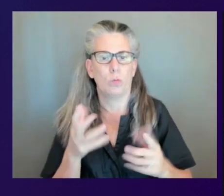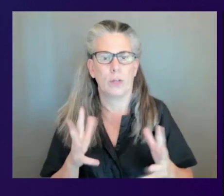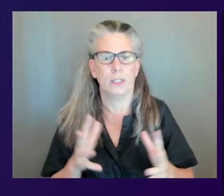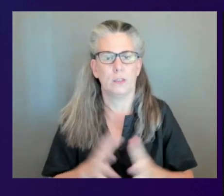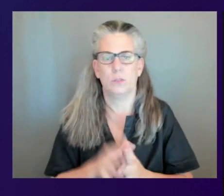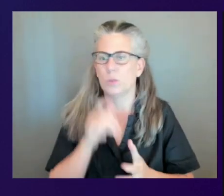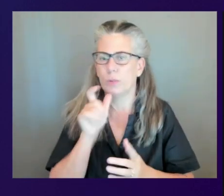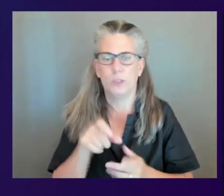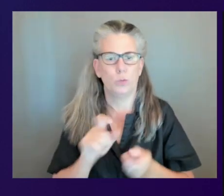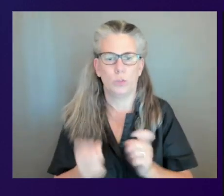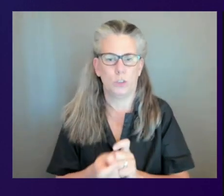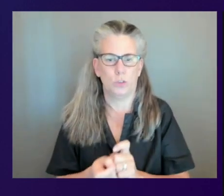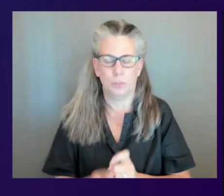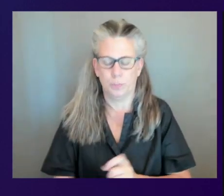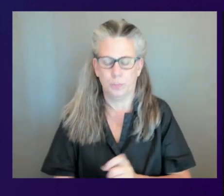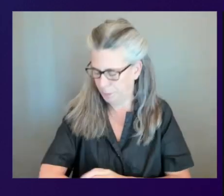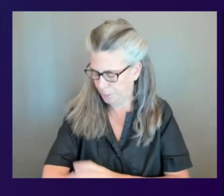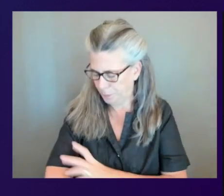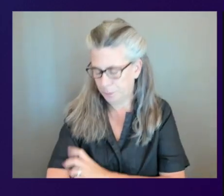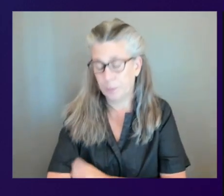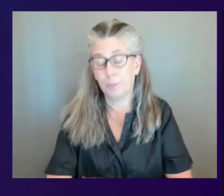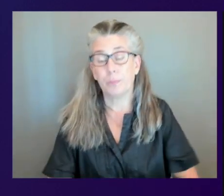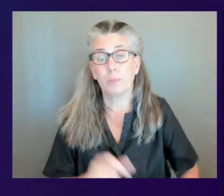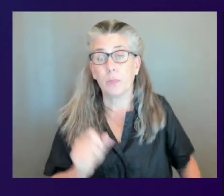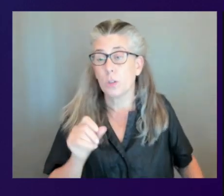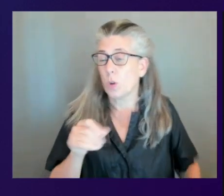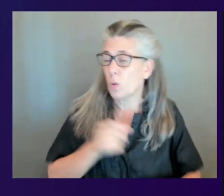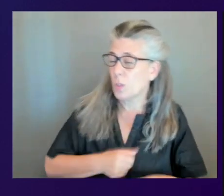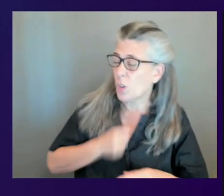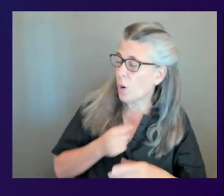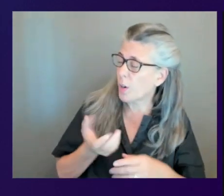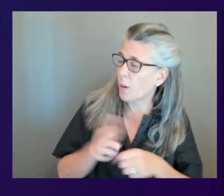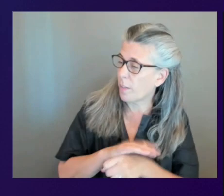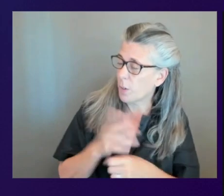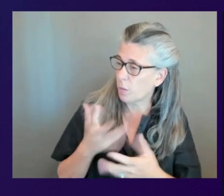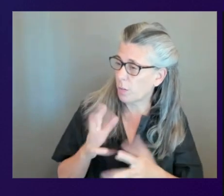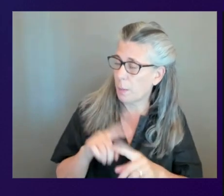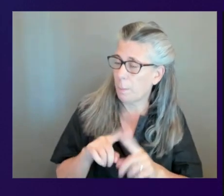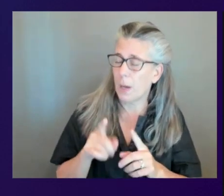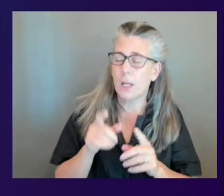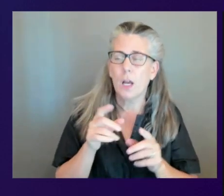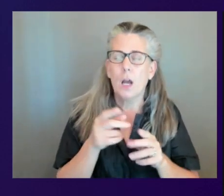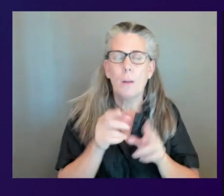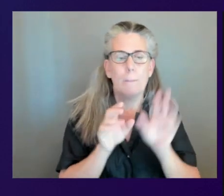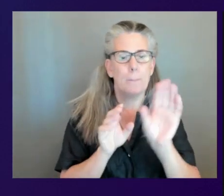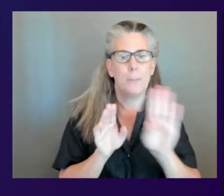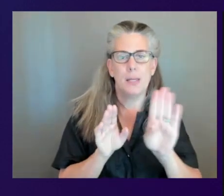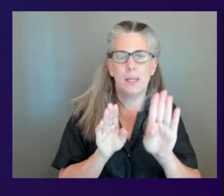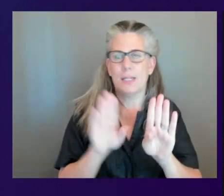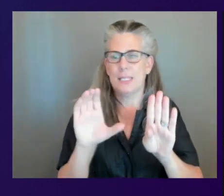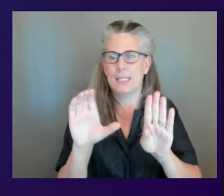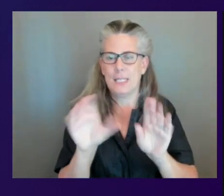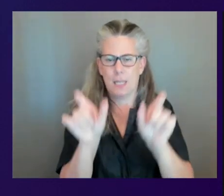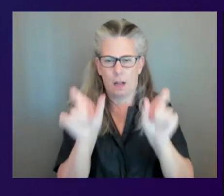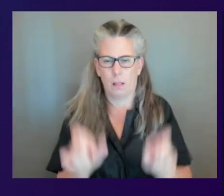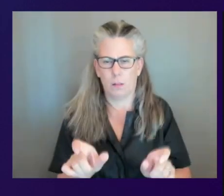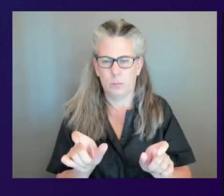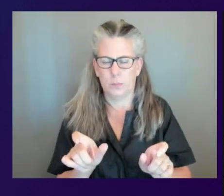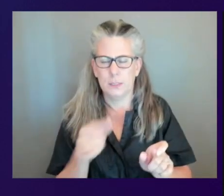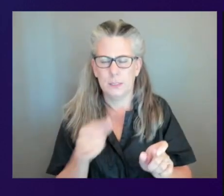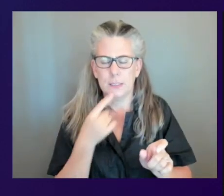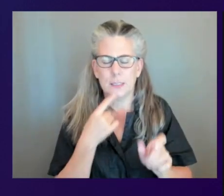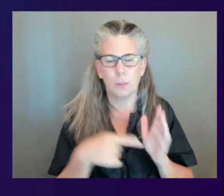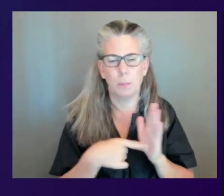i'm sorry if you've already covered this or you're going to cover this but quick question between columns b and c it says billable hours and the usage